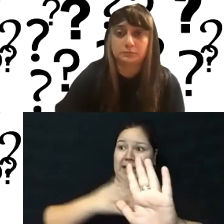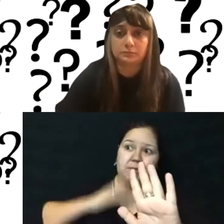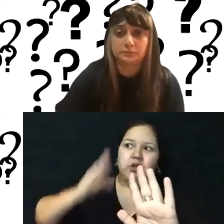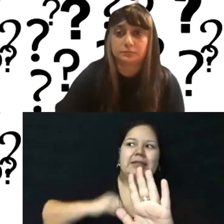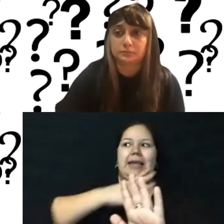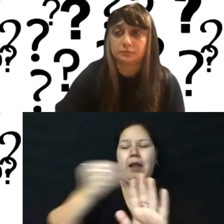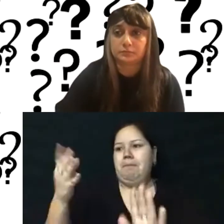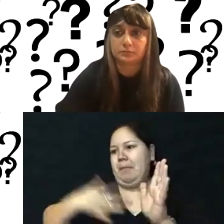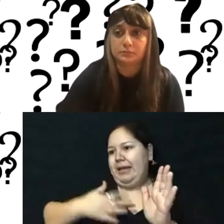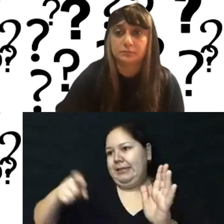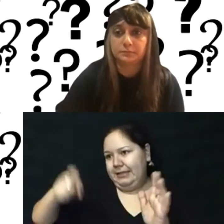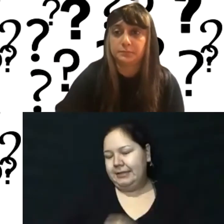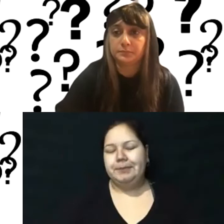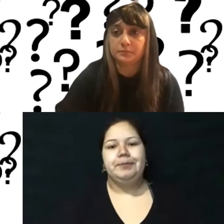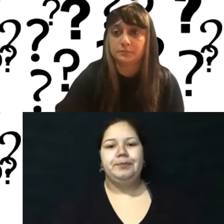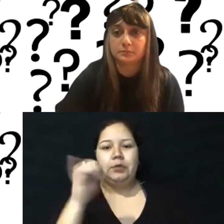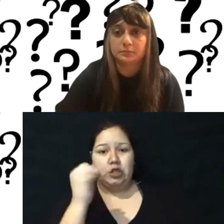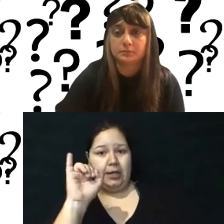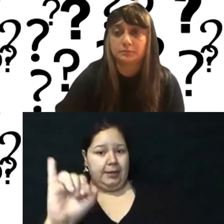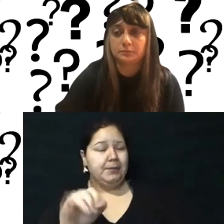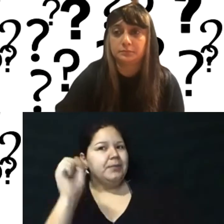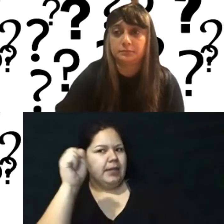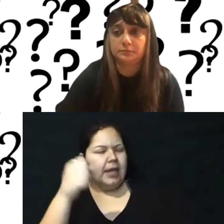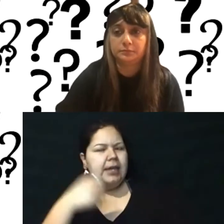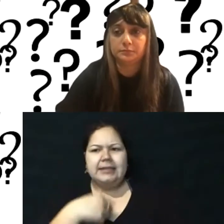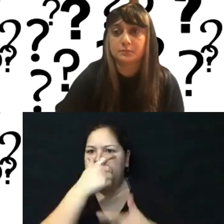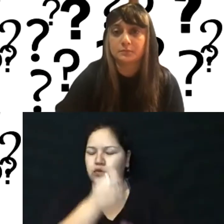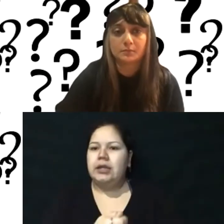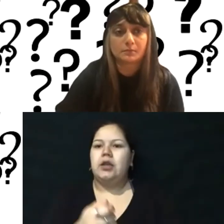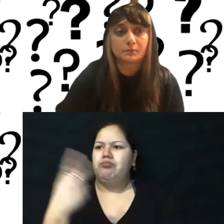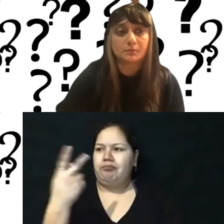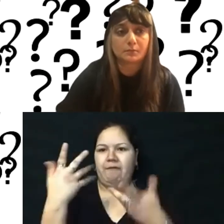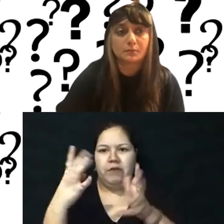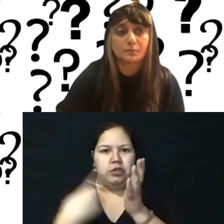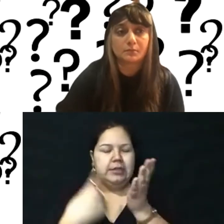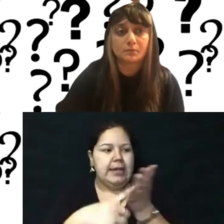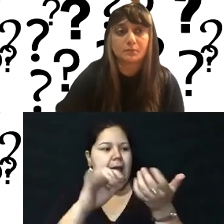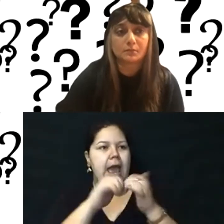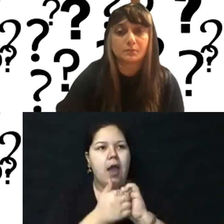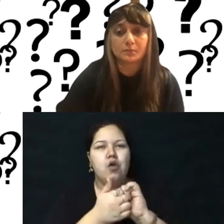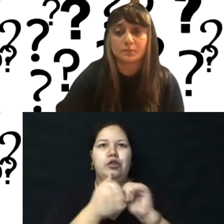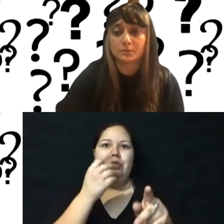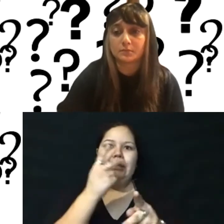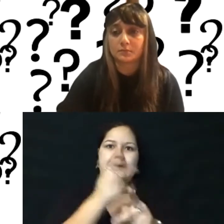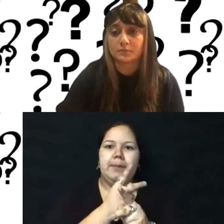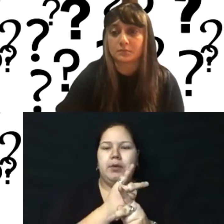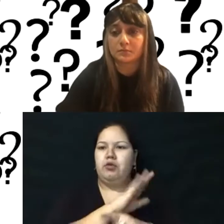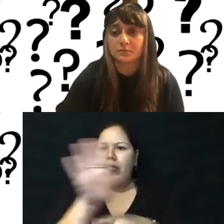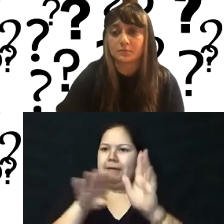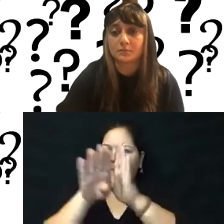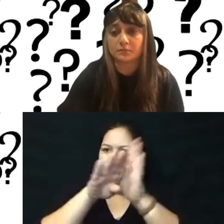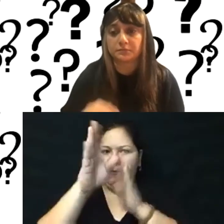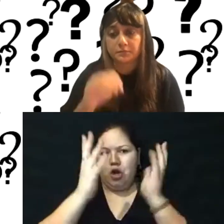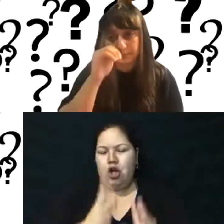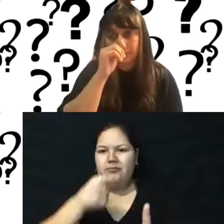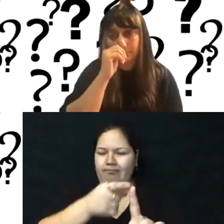you know, it's interesting too, like Anja and I had talked about like this idea of how you keep your developer updated